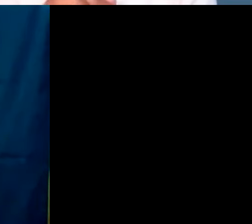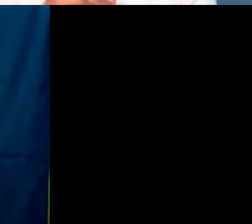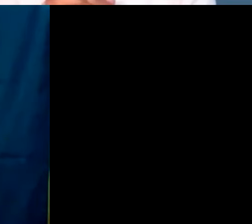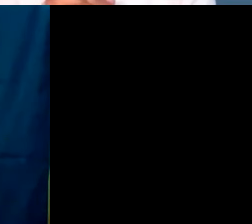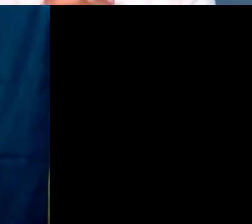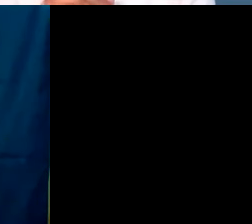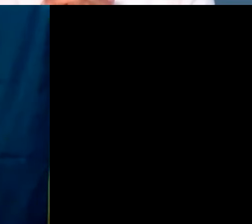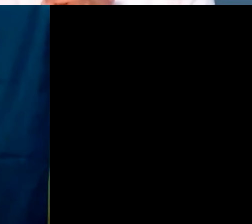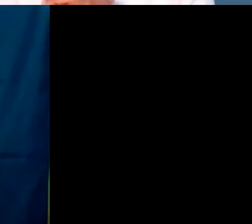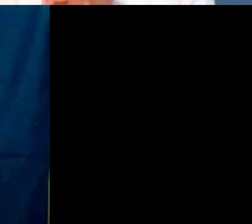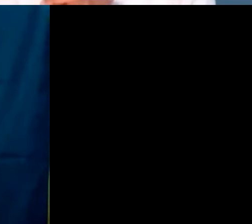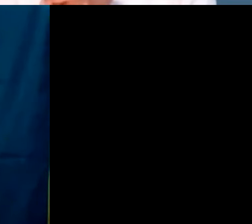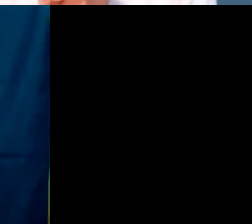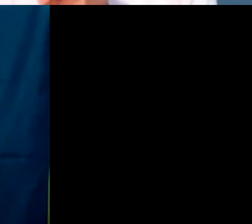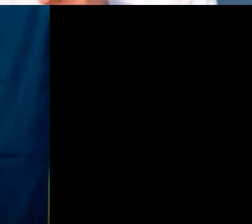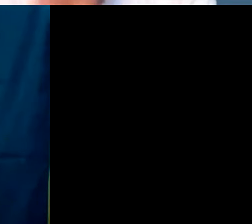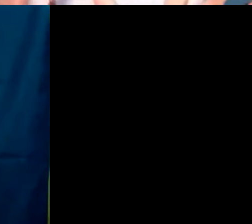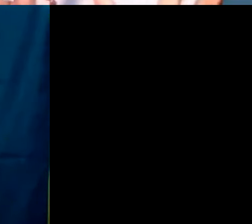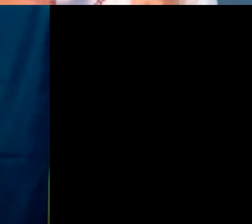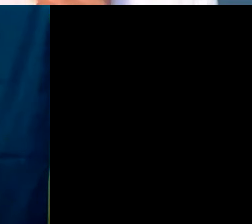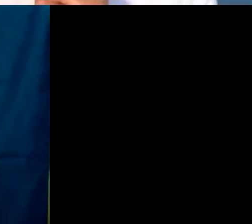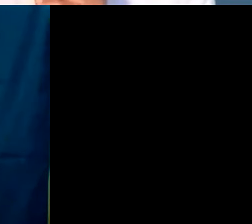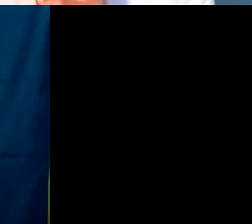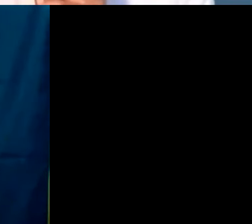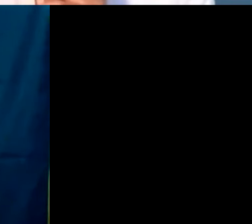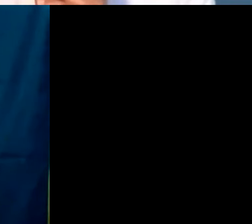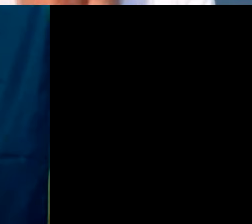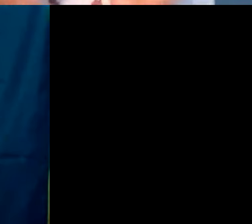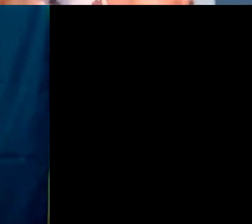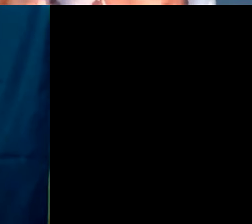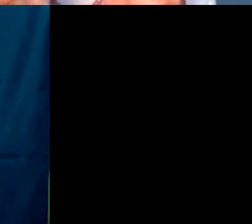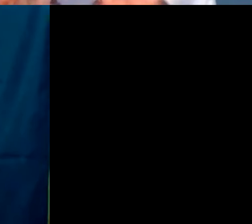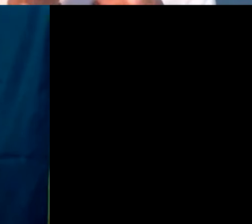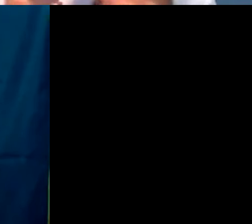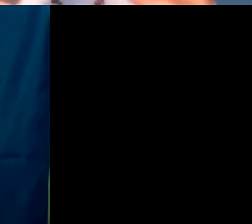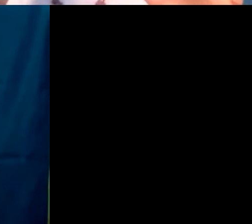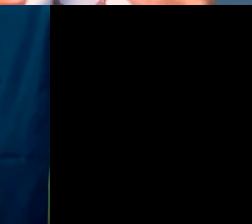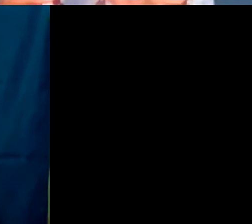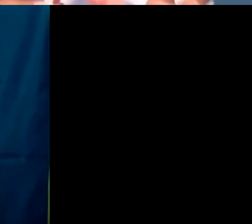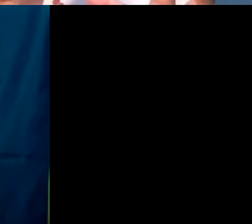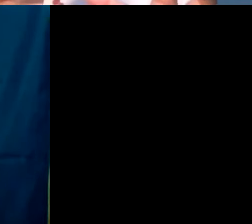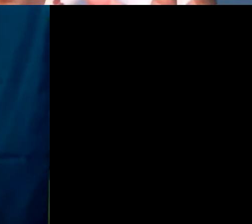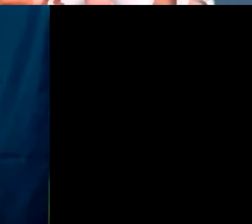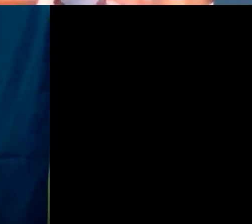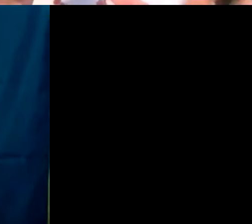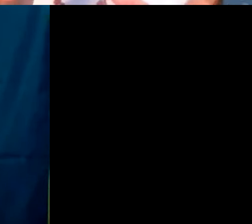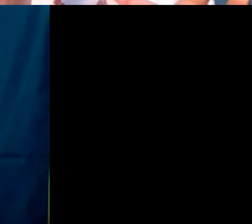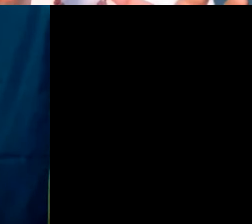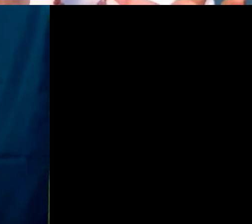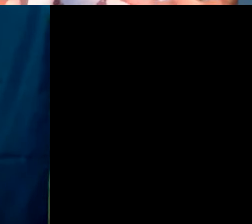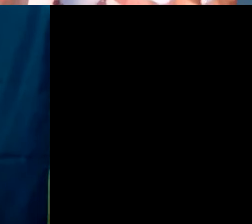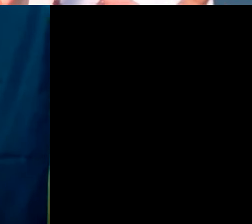funerary depictions. And that you, the burials do not happen with inside